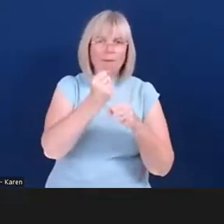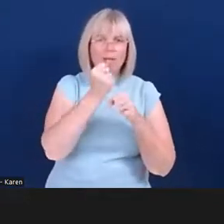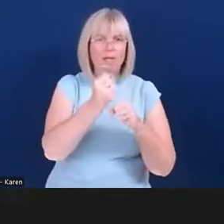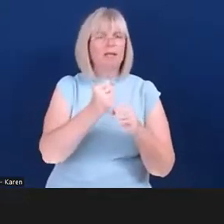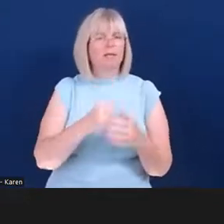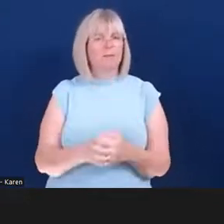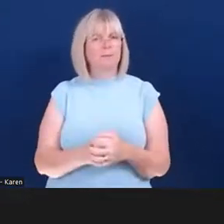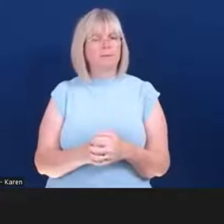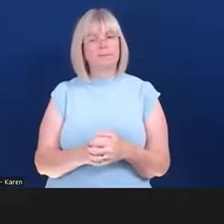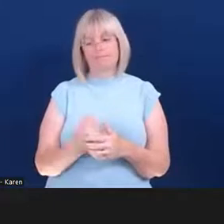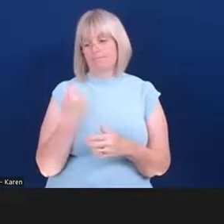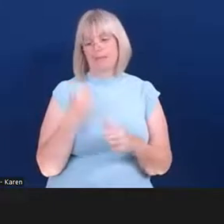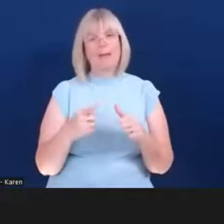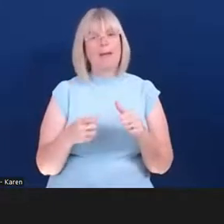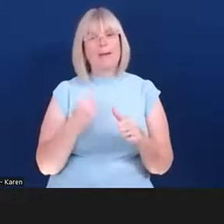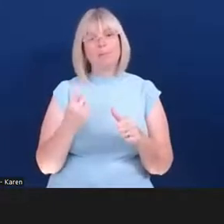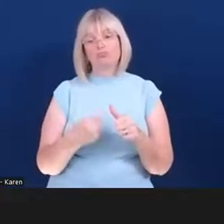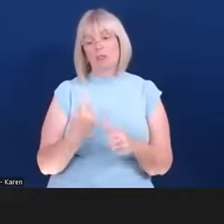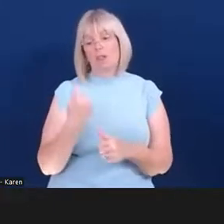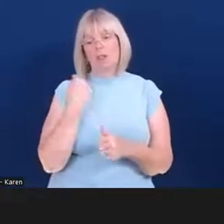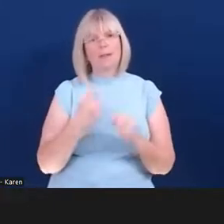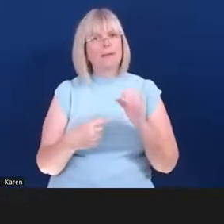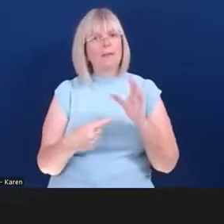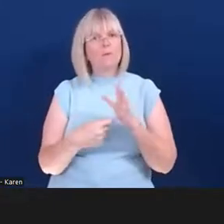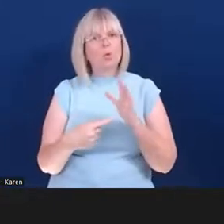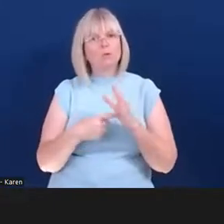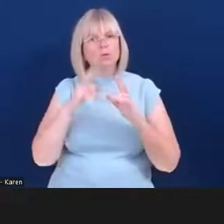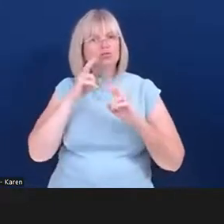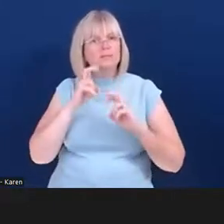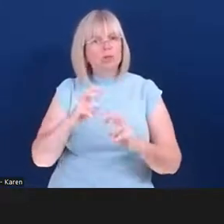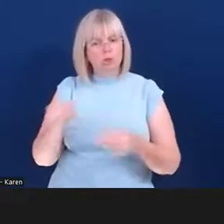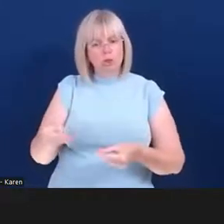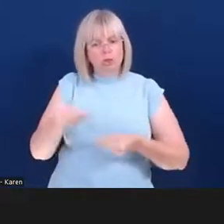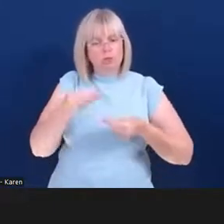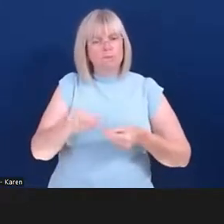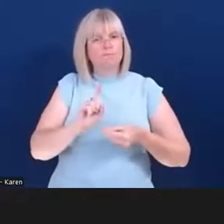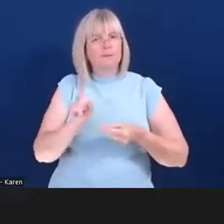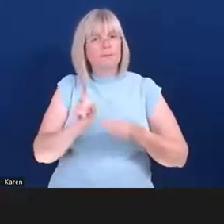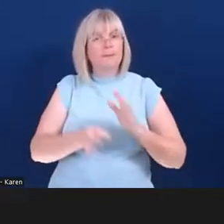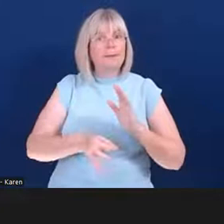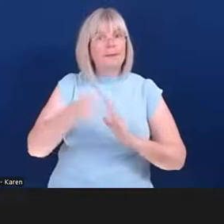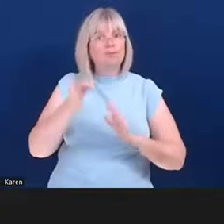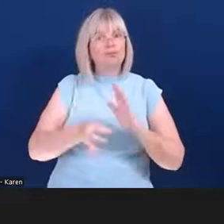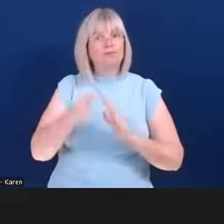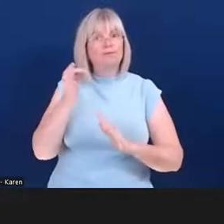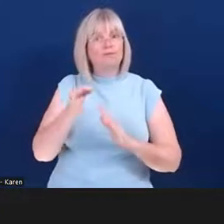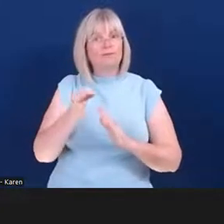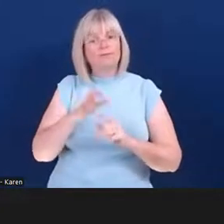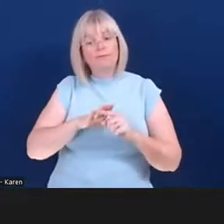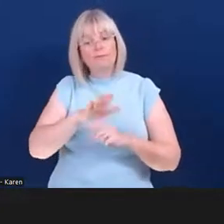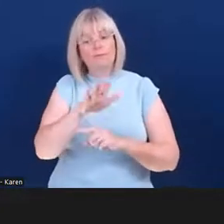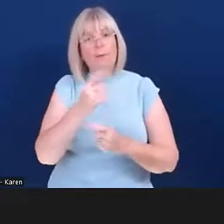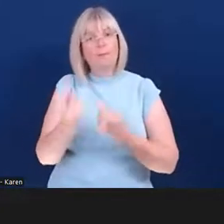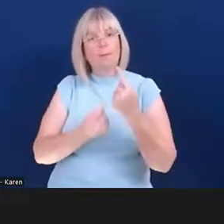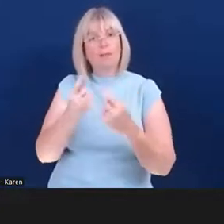really important piece of research was around improving prospects for people with disabilities who are entrepreneurs,